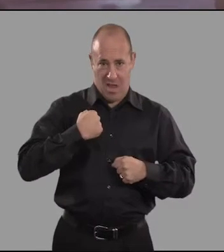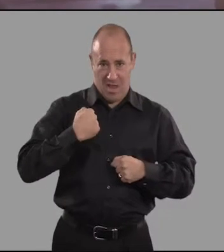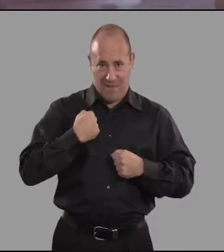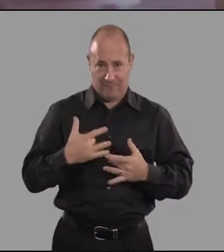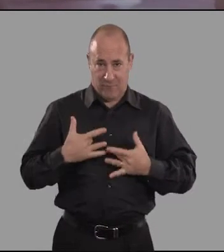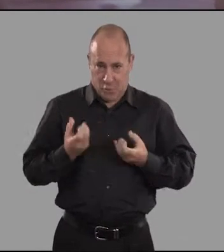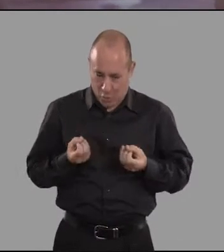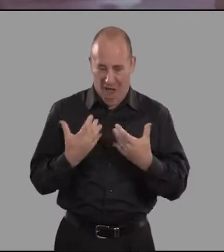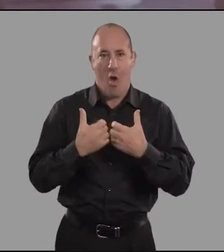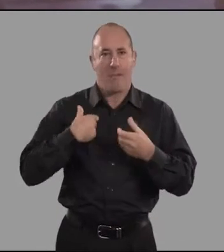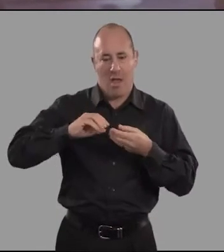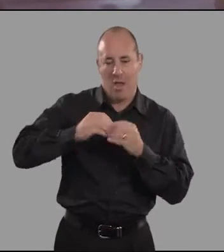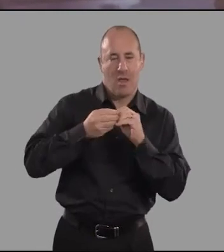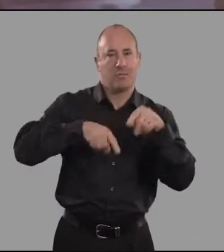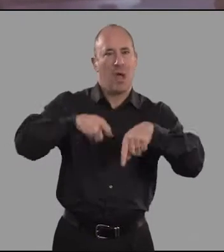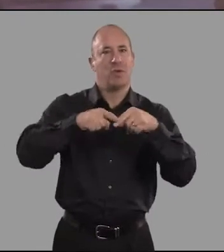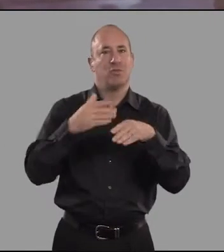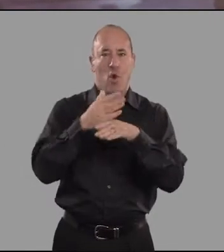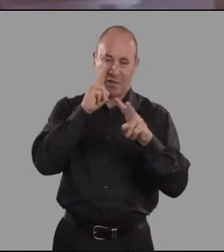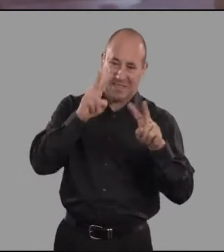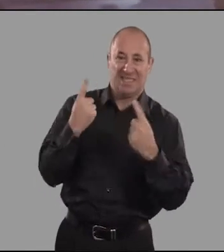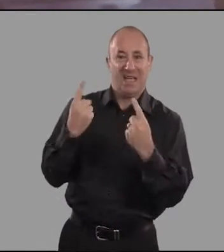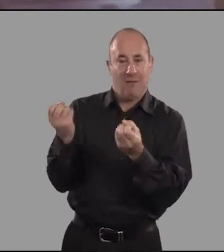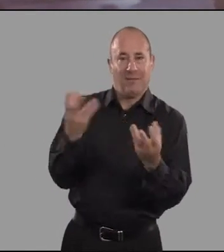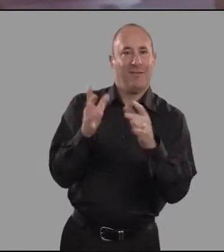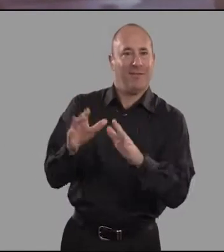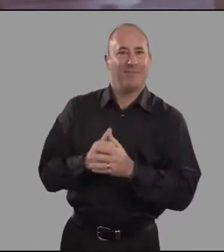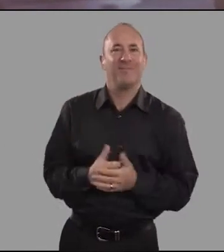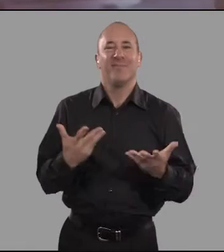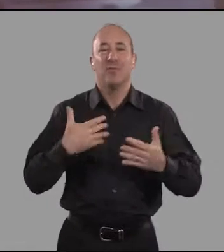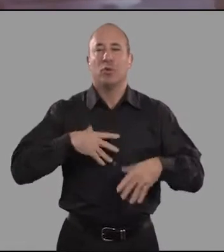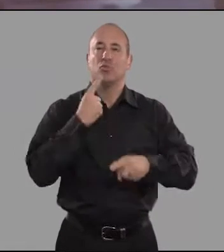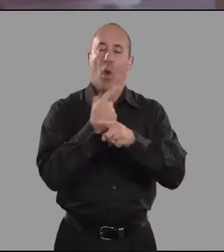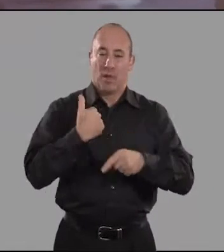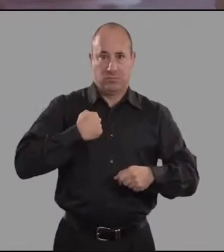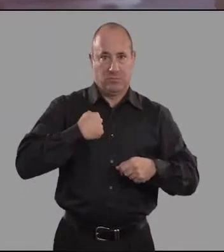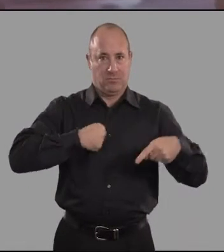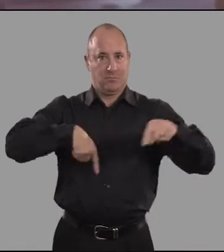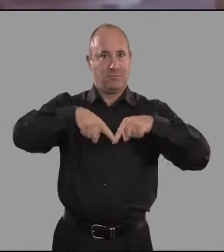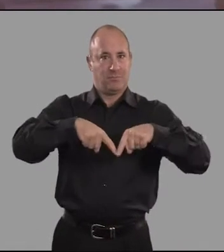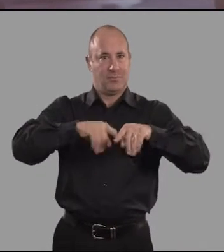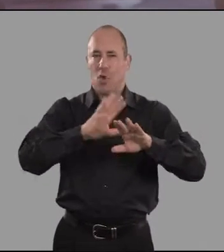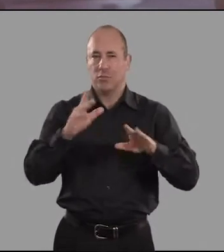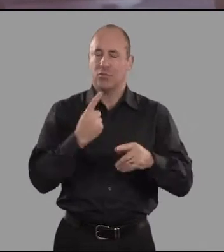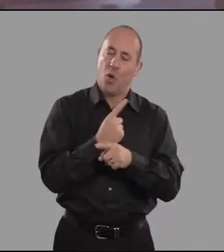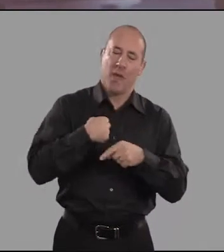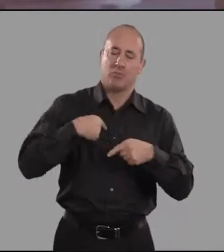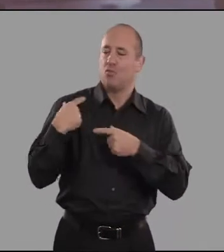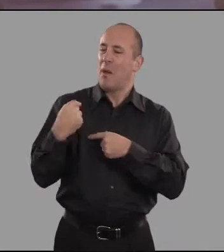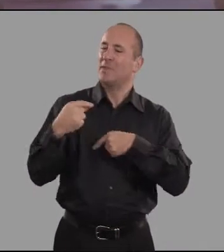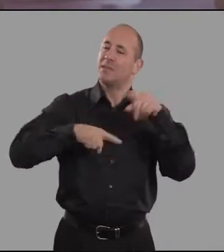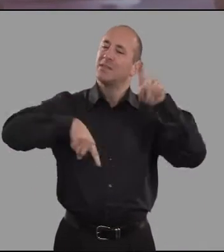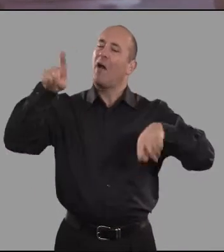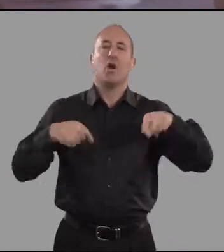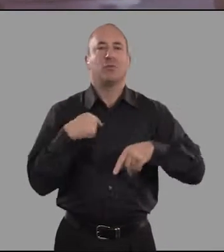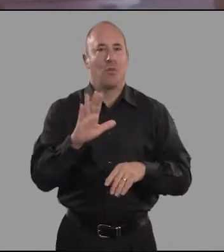felt better equipped to express my thoughts through the work itself. And I also wanted to talk as an artist first and not as a